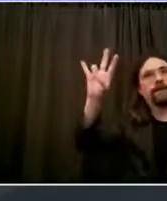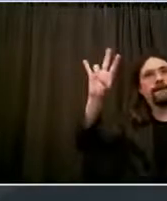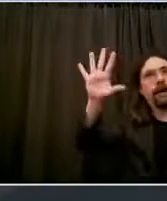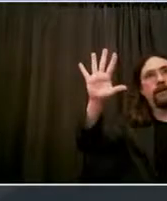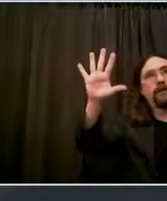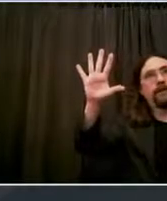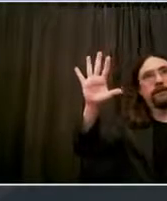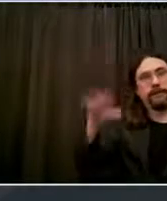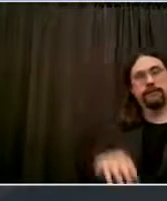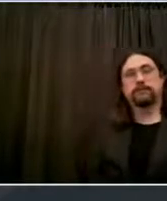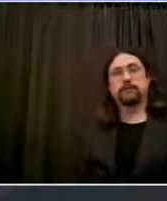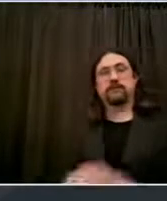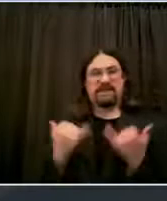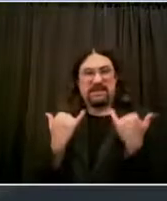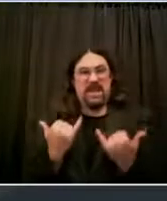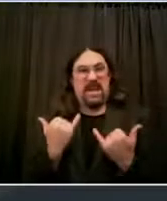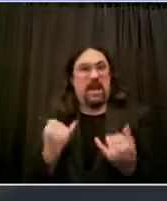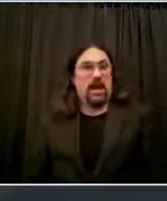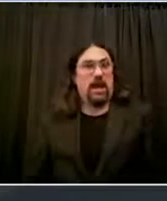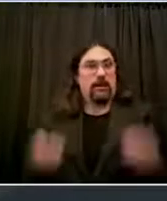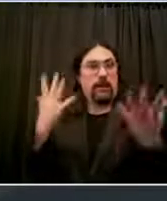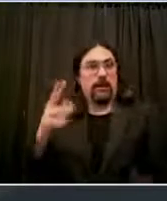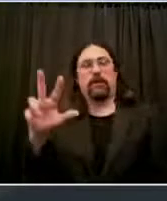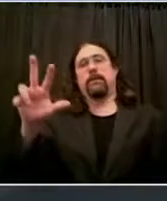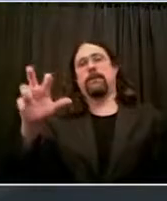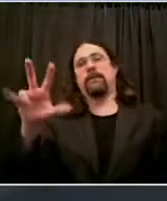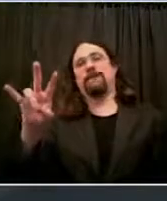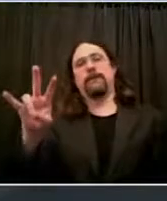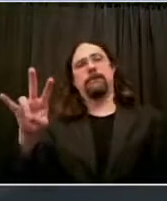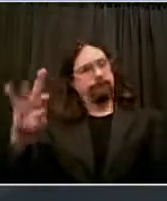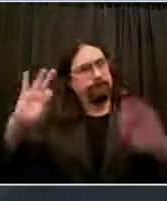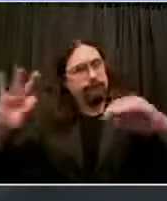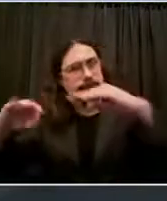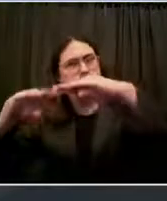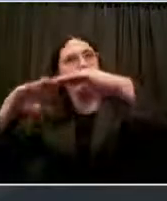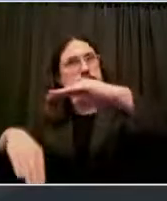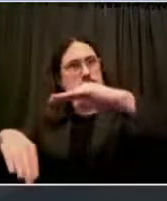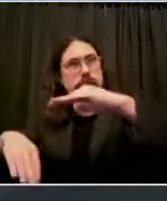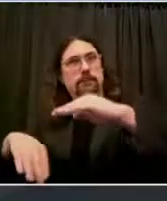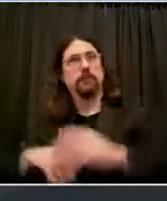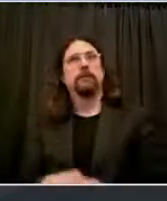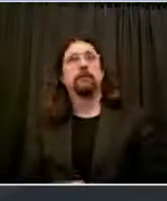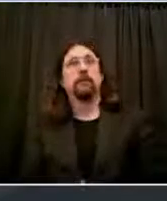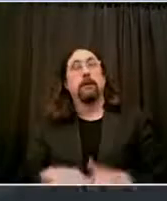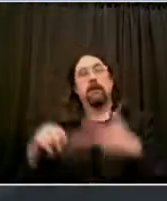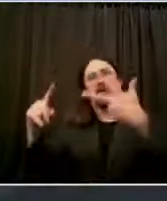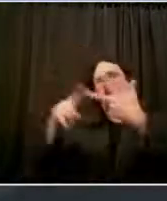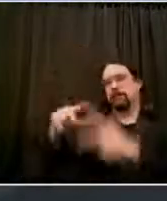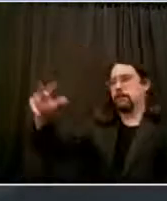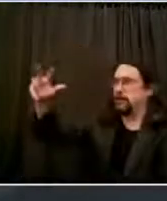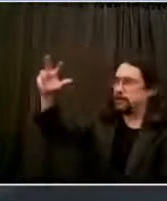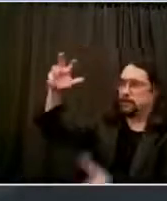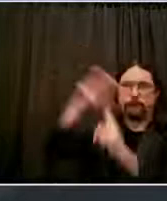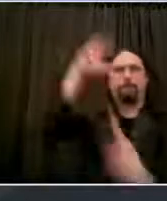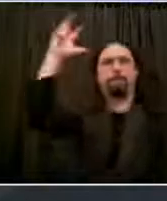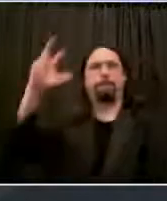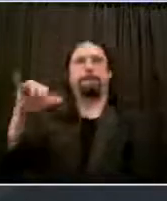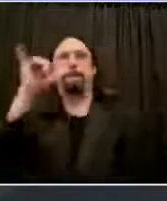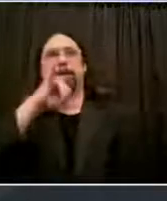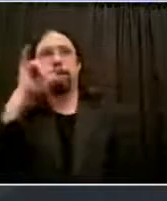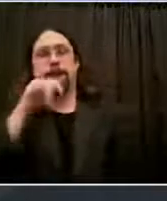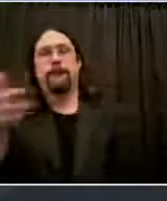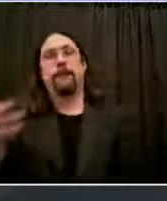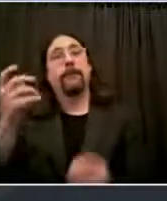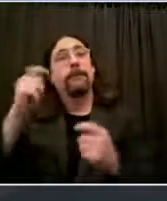And this last one is unbelievably good news and it doesn't mean it's always going to be like this and it doesn't mean we don't need to keep fighting because